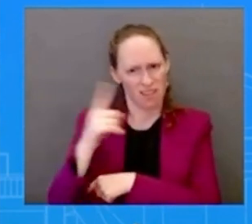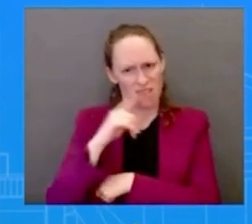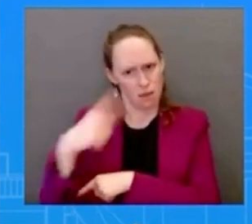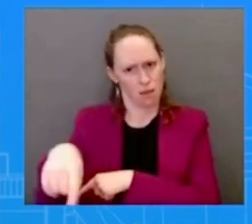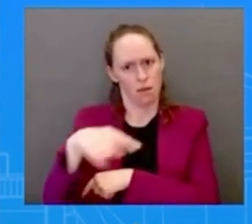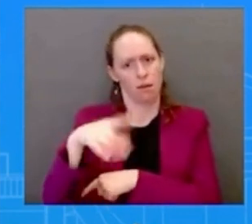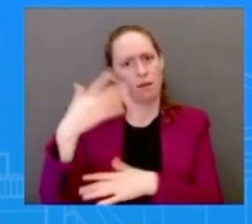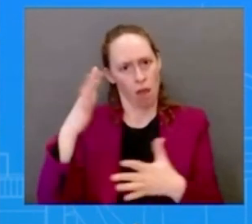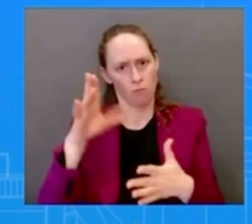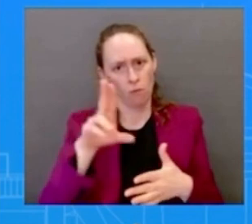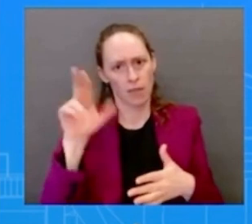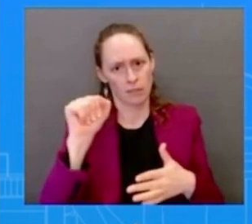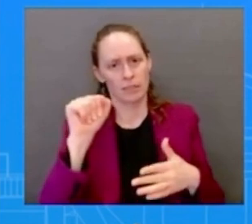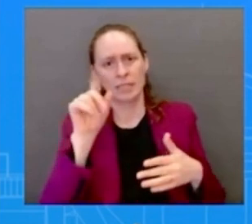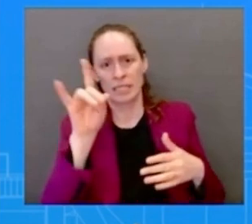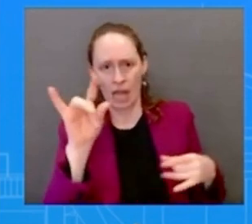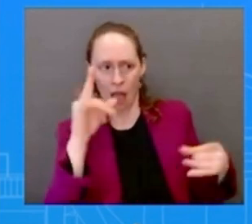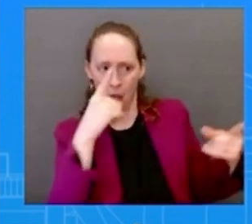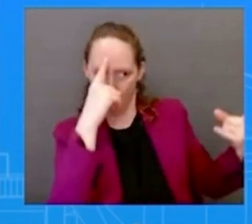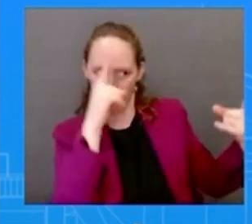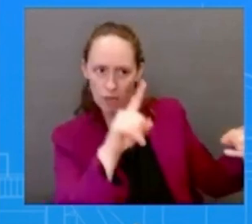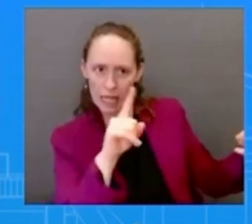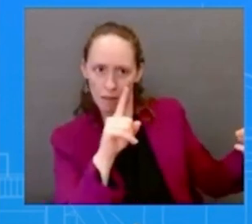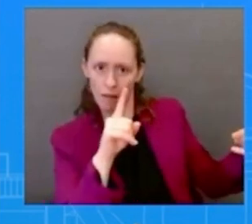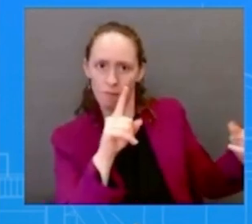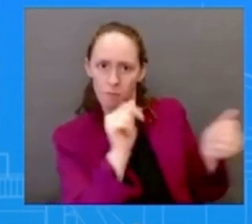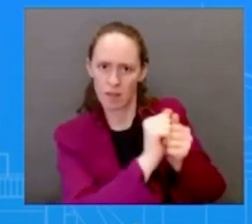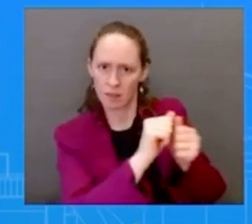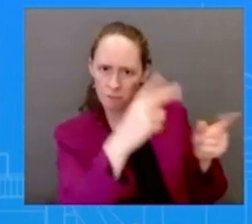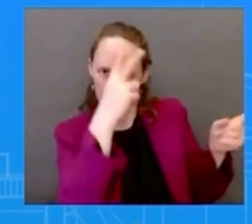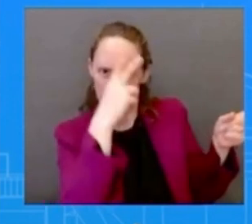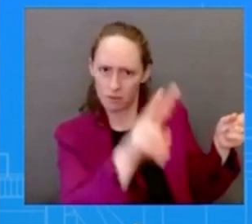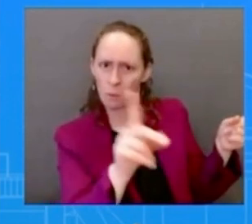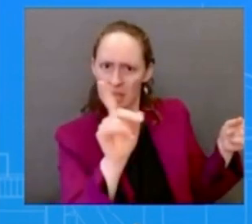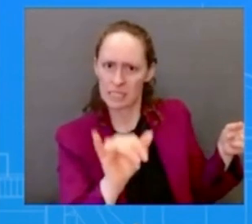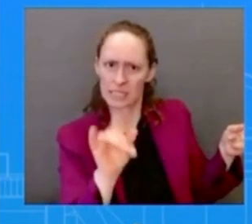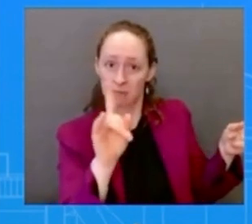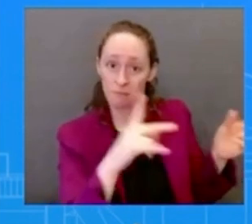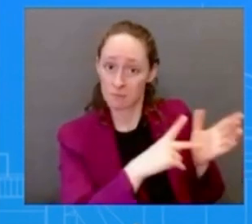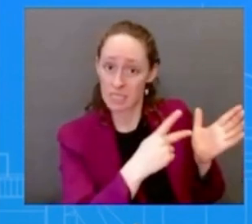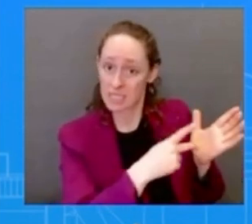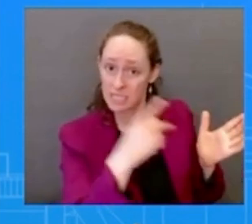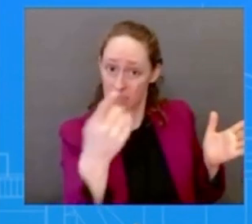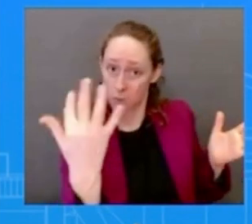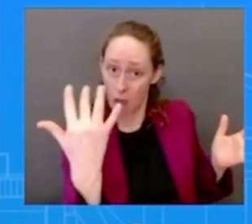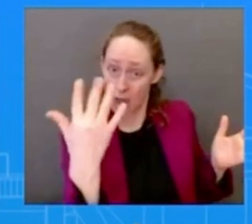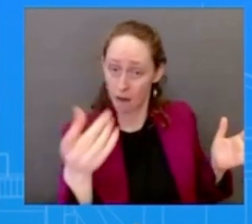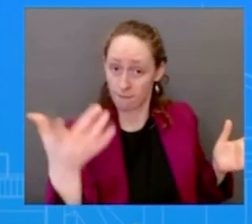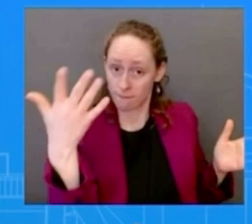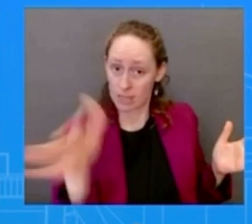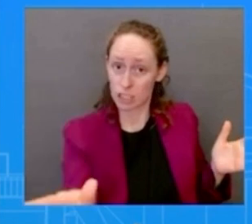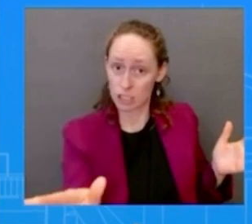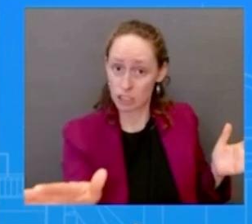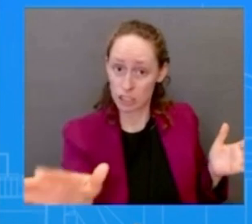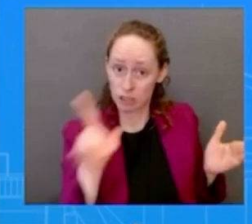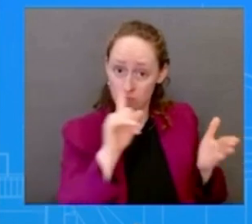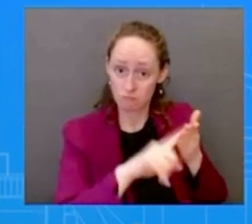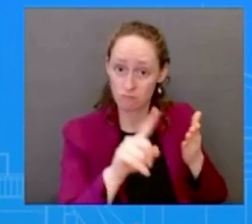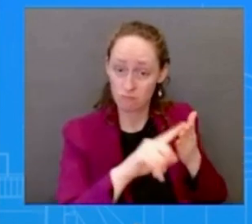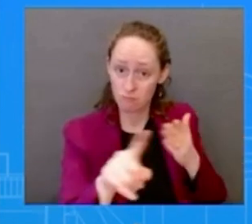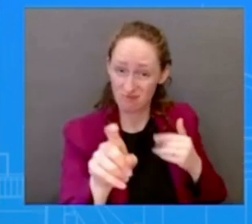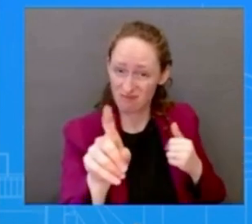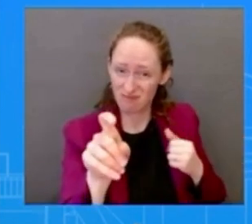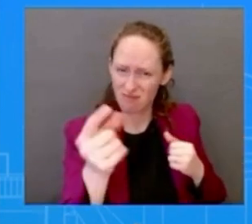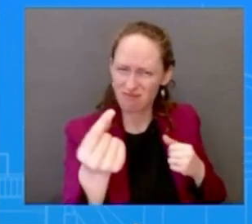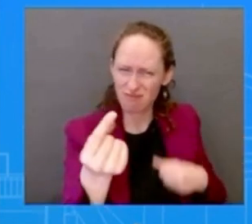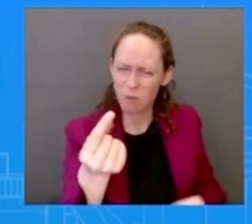is all of this contingent upon the fbi investigation what i can say is there's an investigation going on so this is something that the fbi has